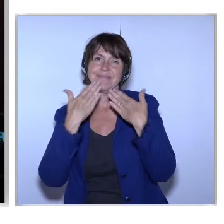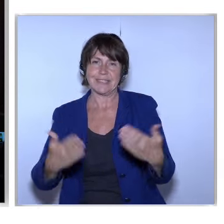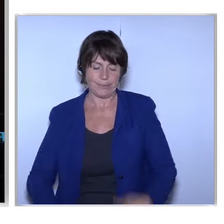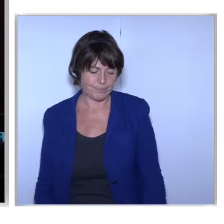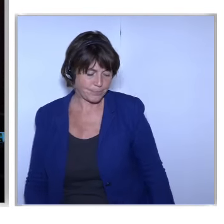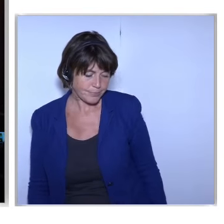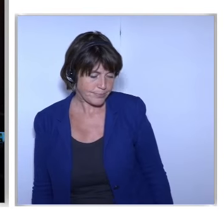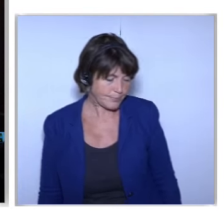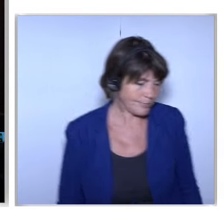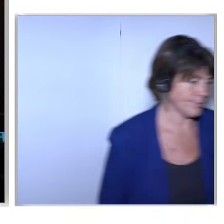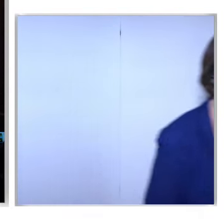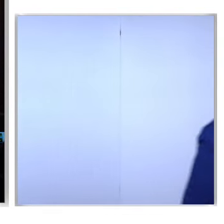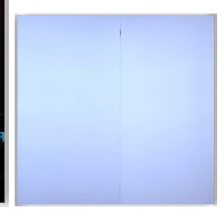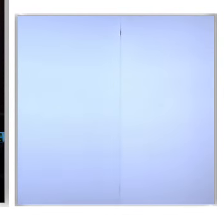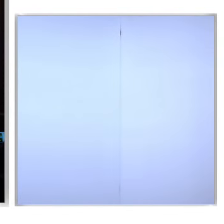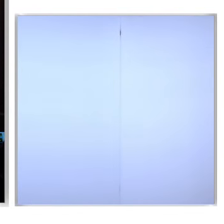Actually